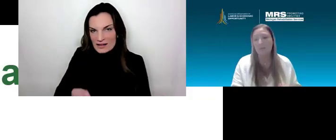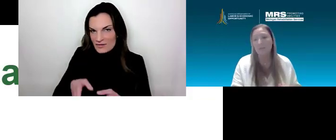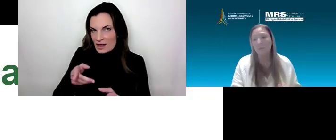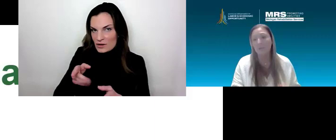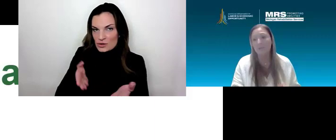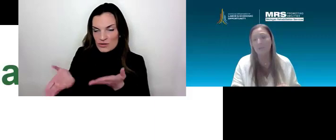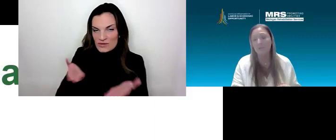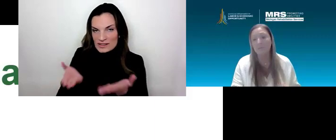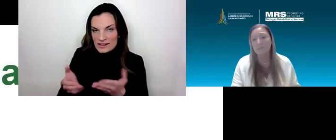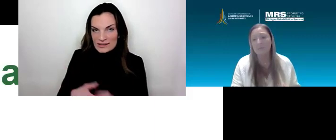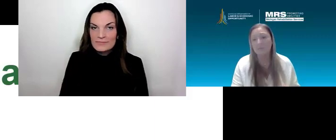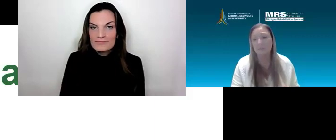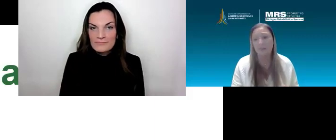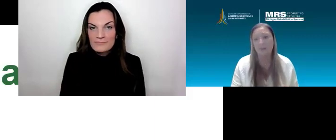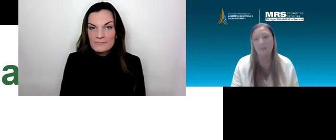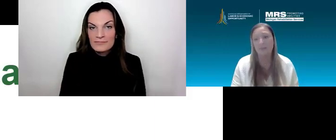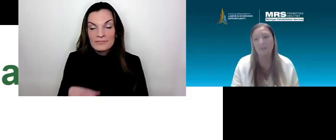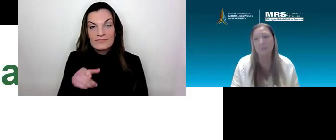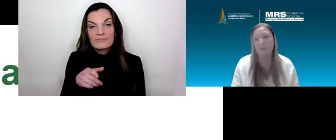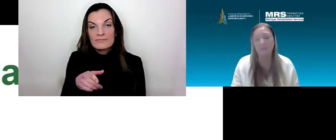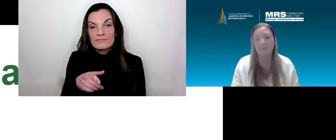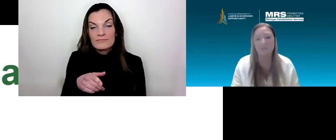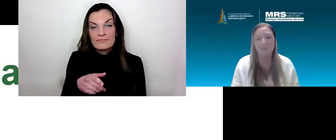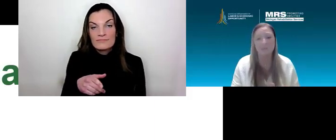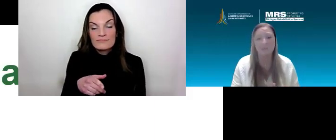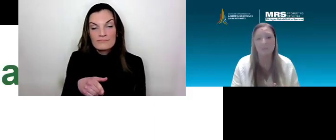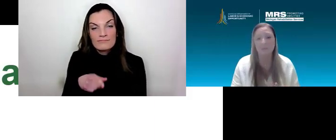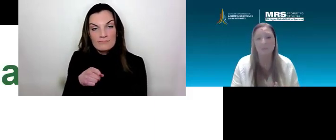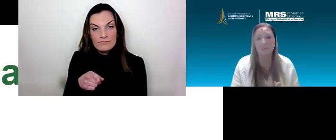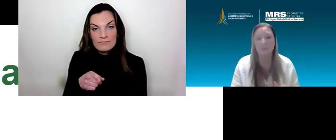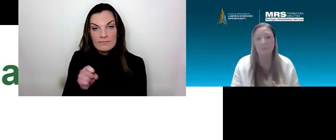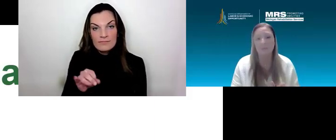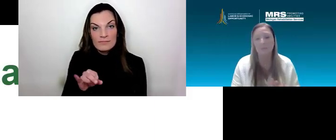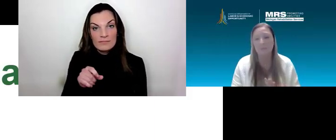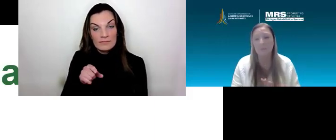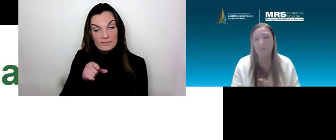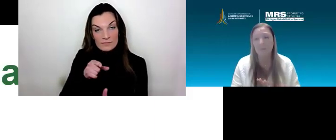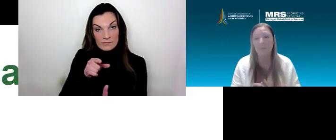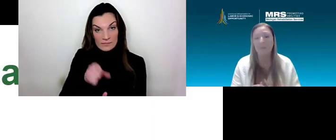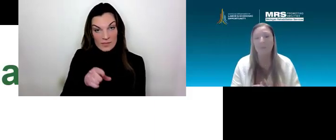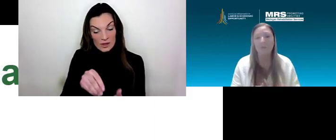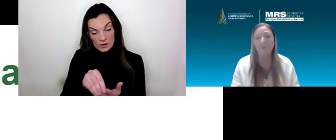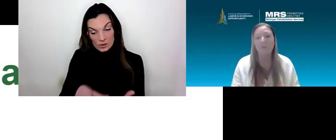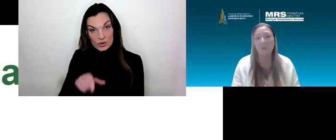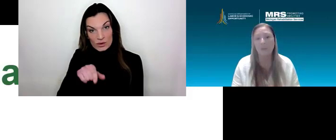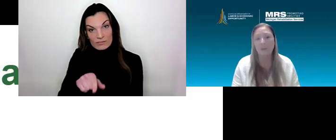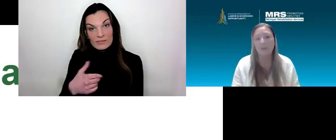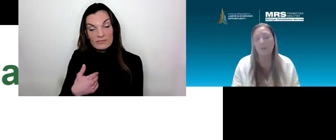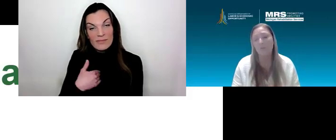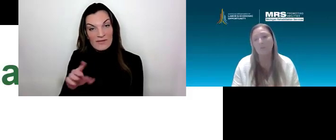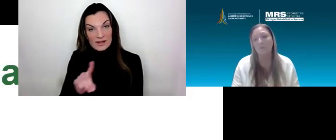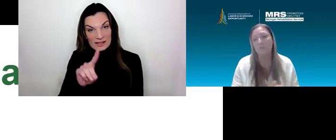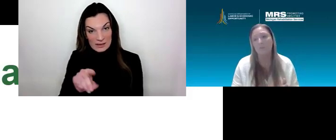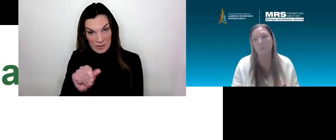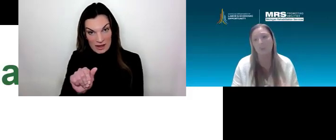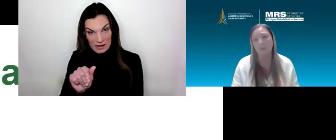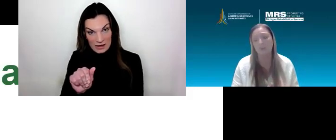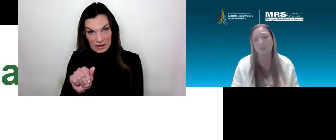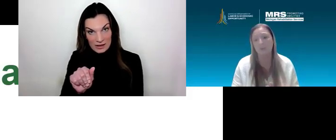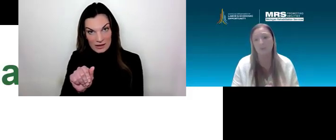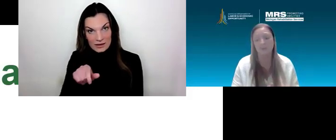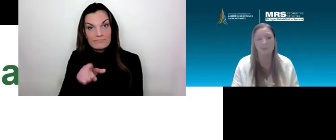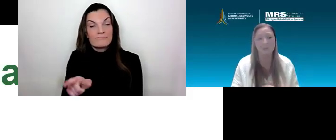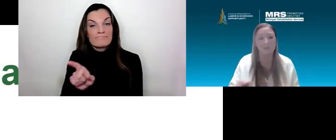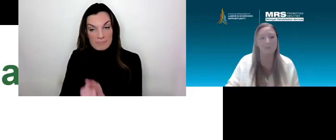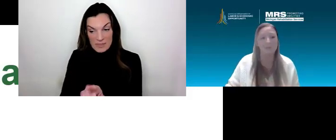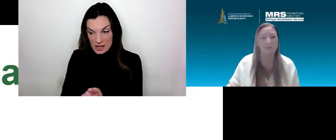And as long as you meet that student with a disability, you can also to get